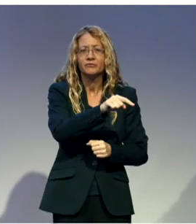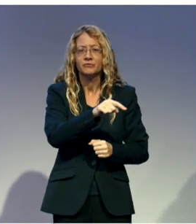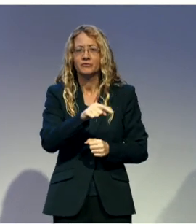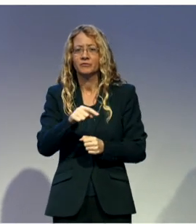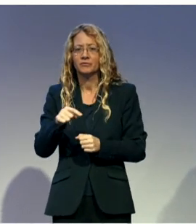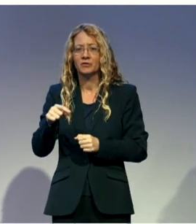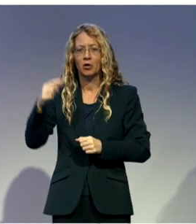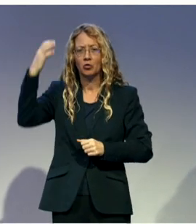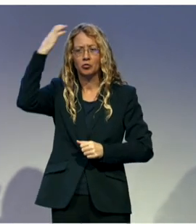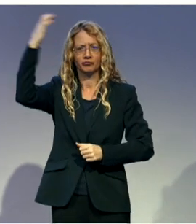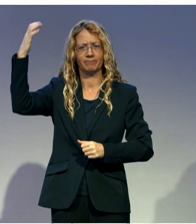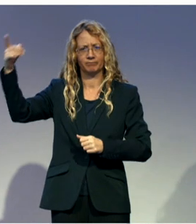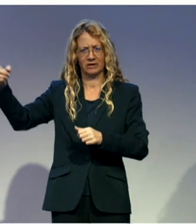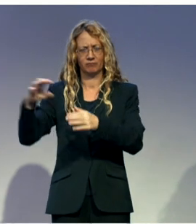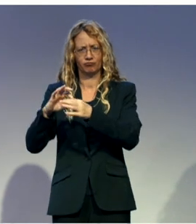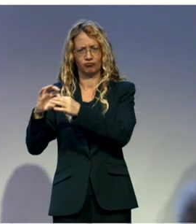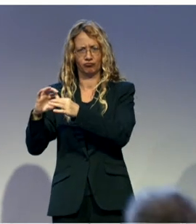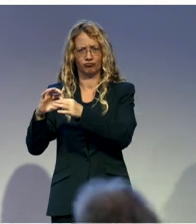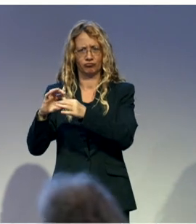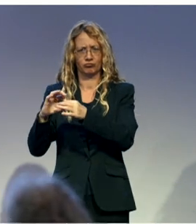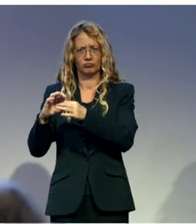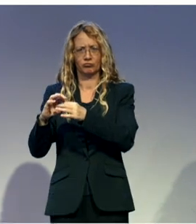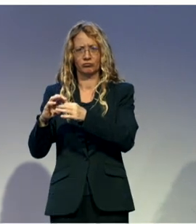So, how this has been financed?